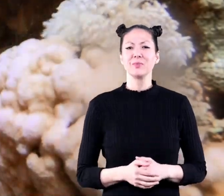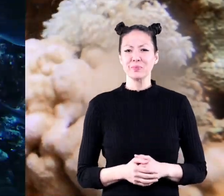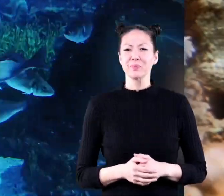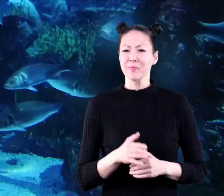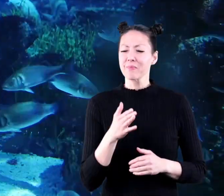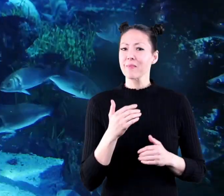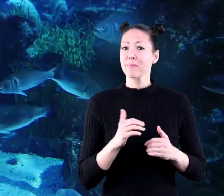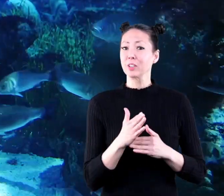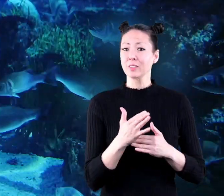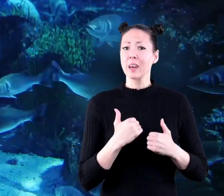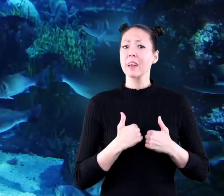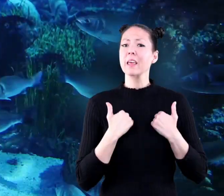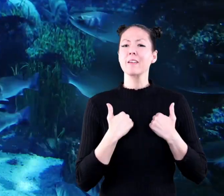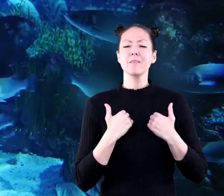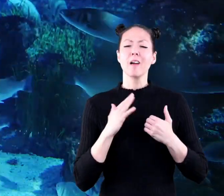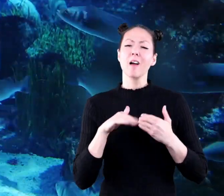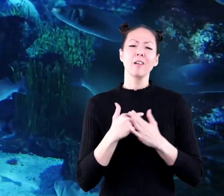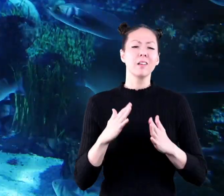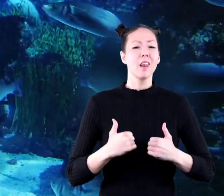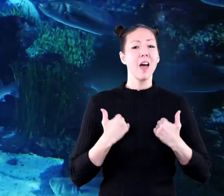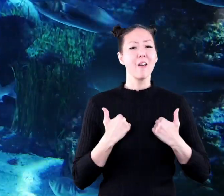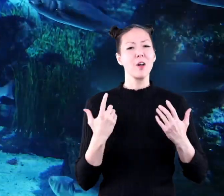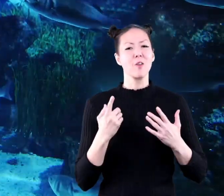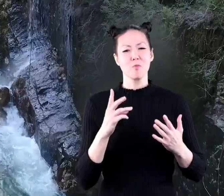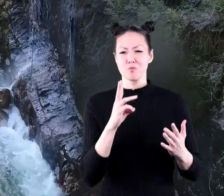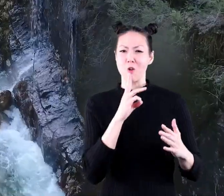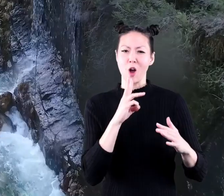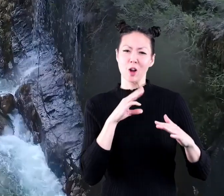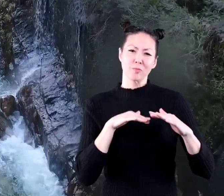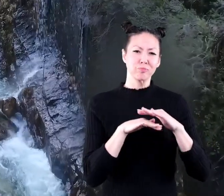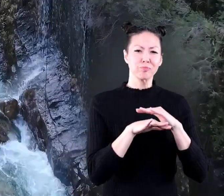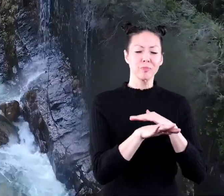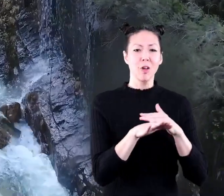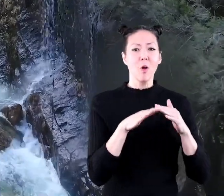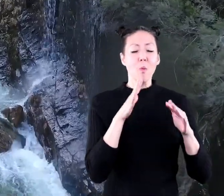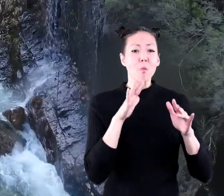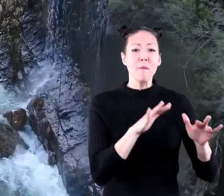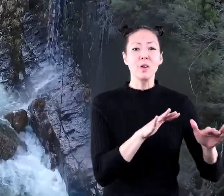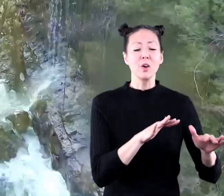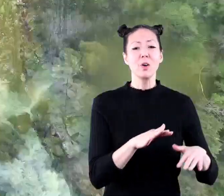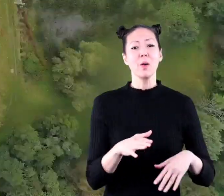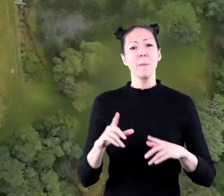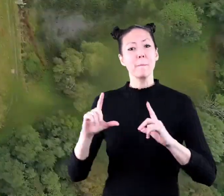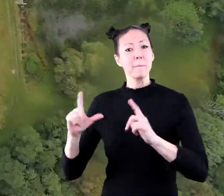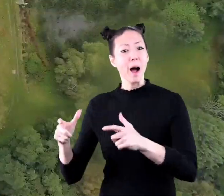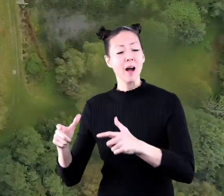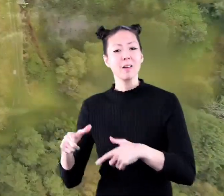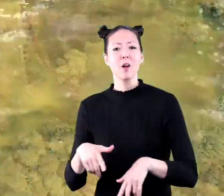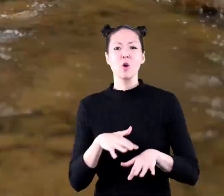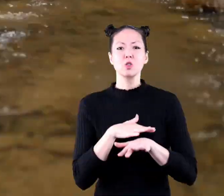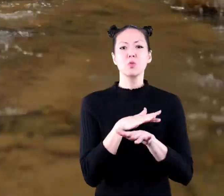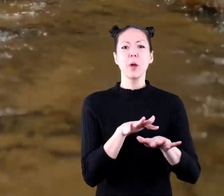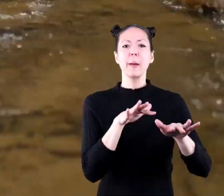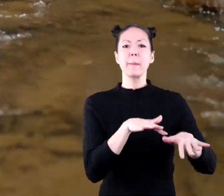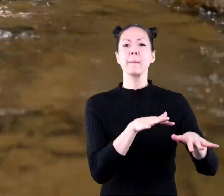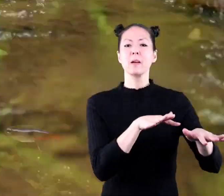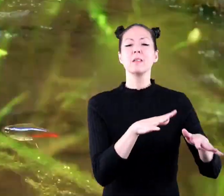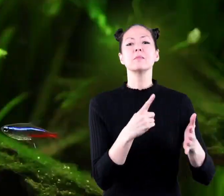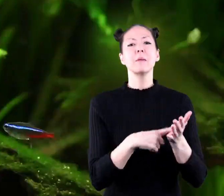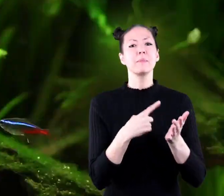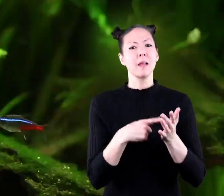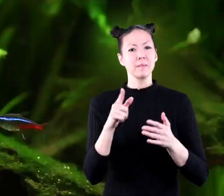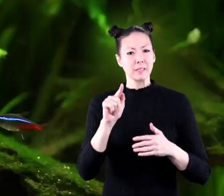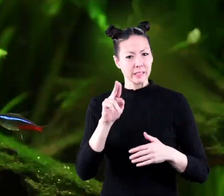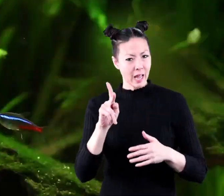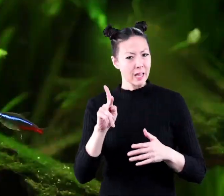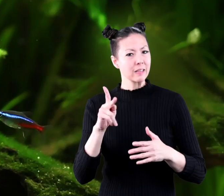fish live their entire lives in water they live in rivers ponds streams and